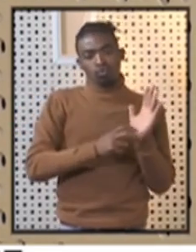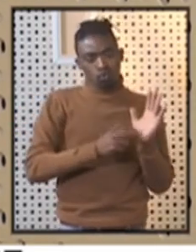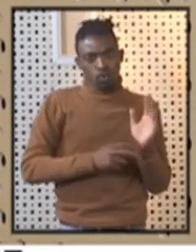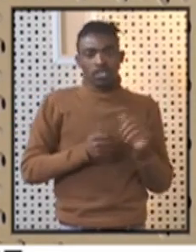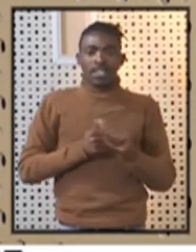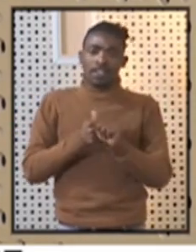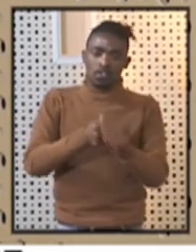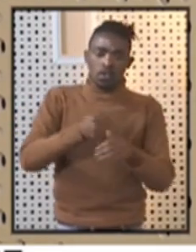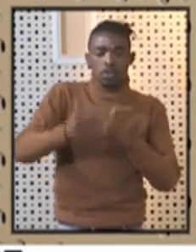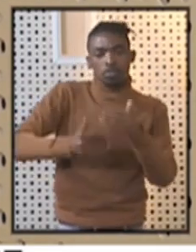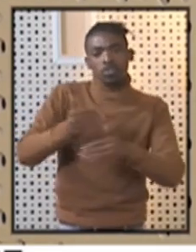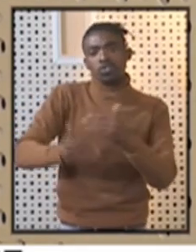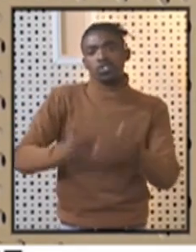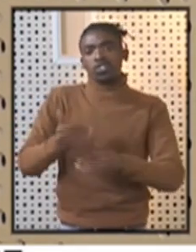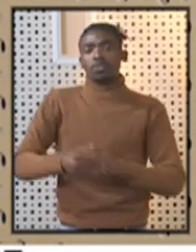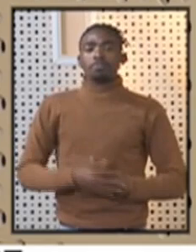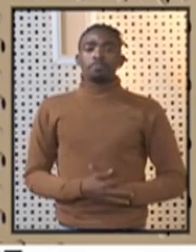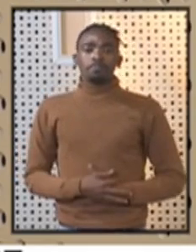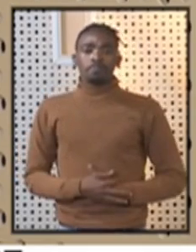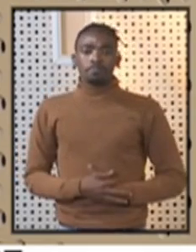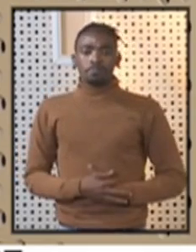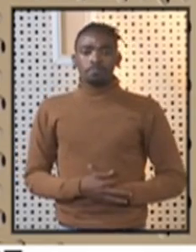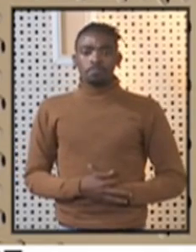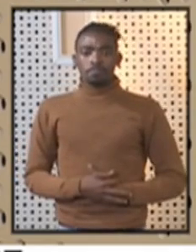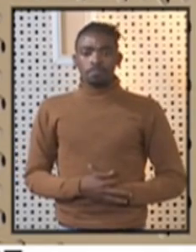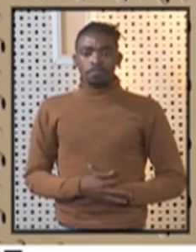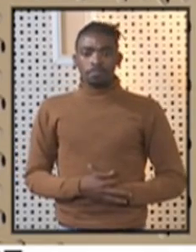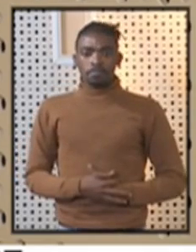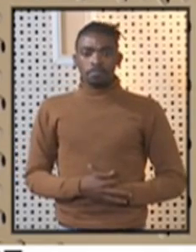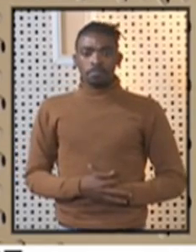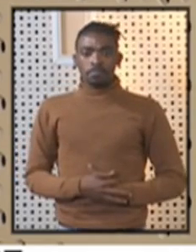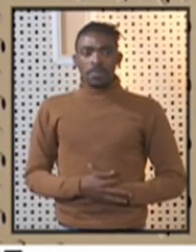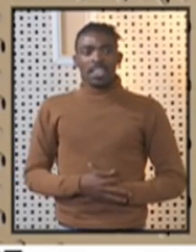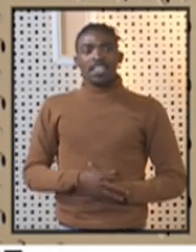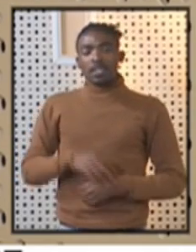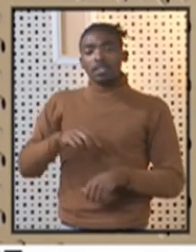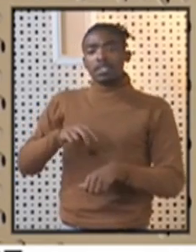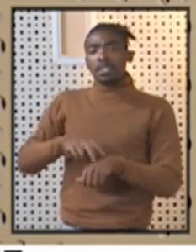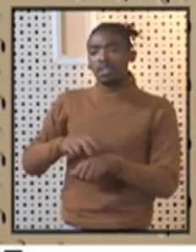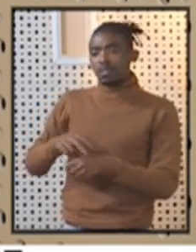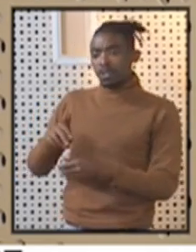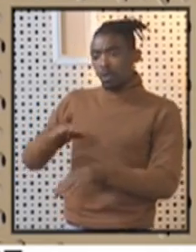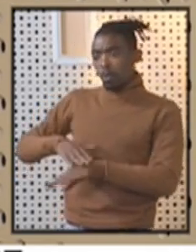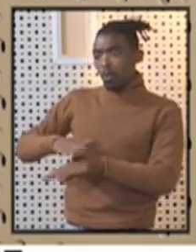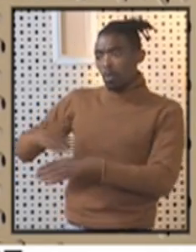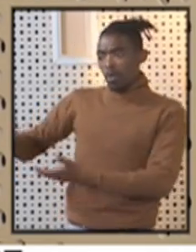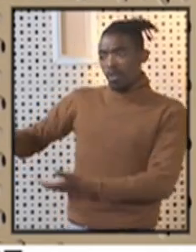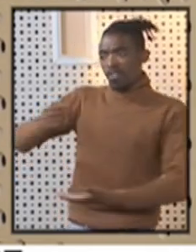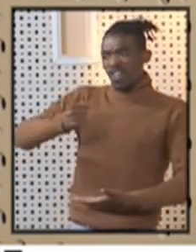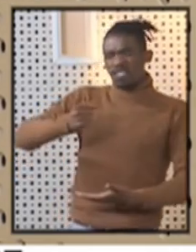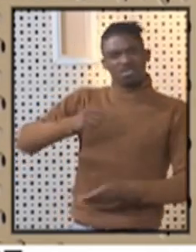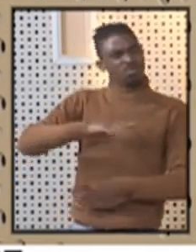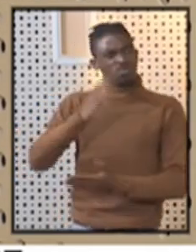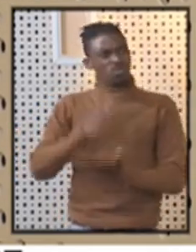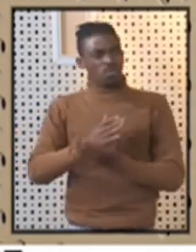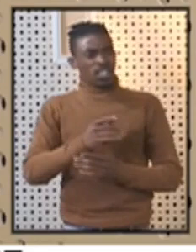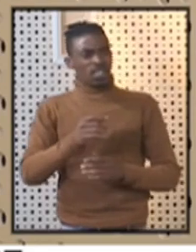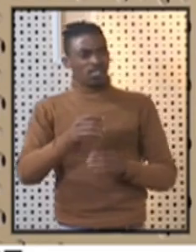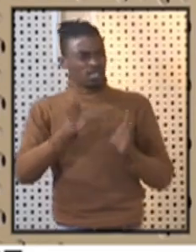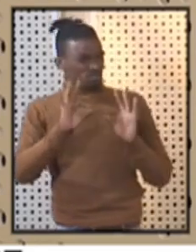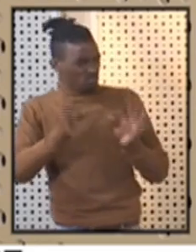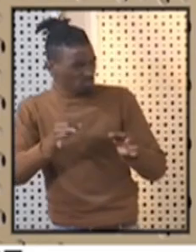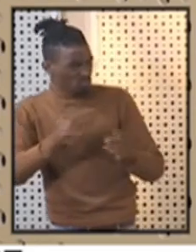sustainability and more funds for themselves. I'm not sure if I answered the last one.